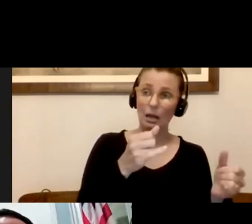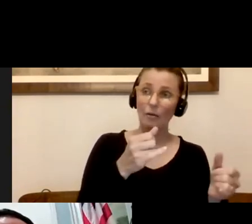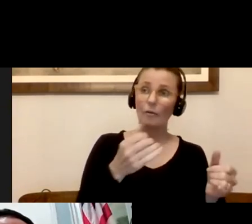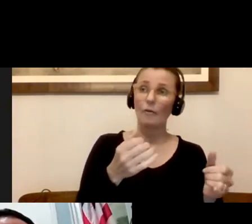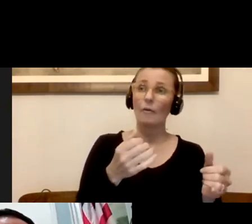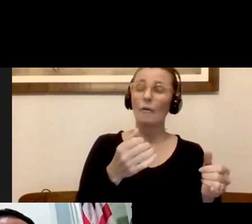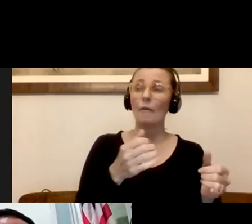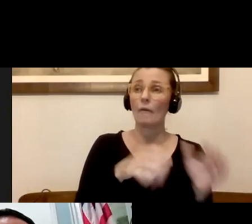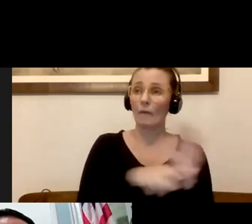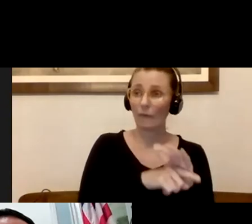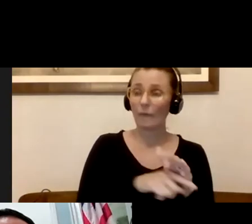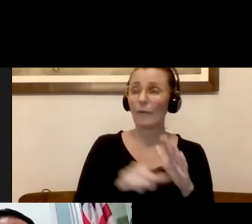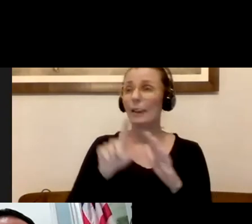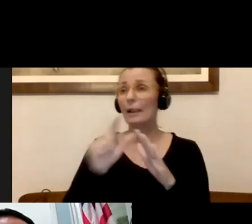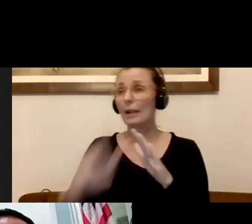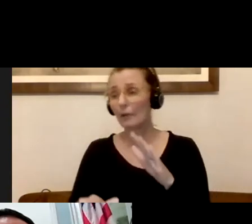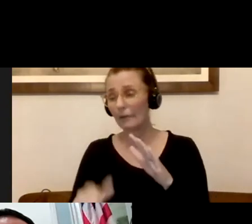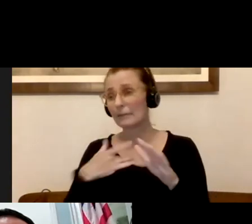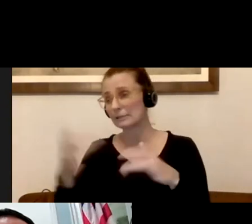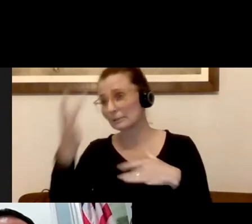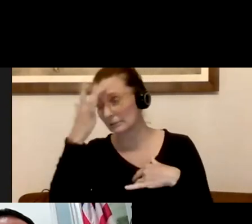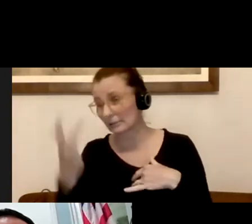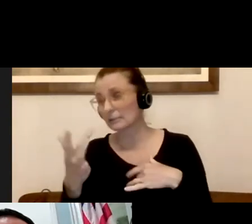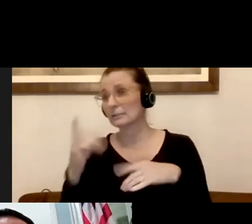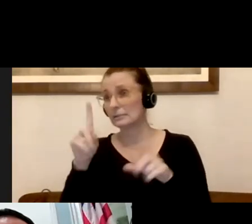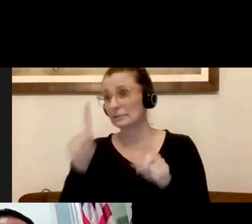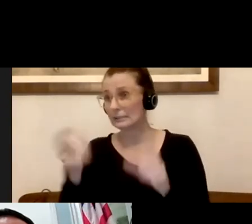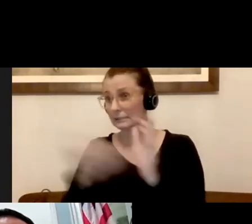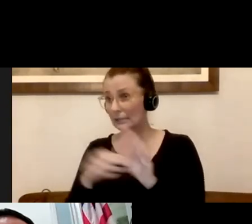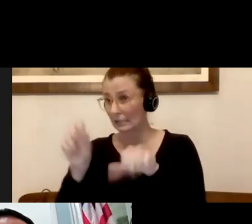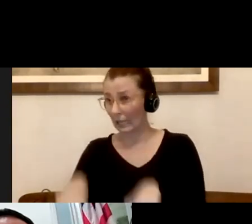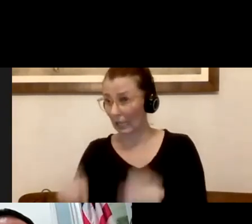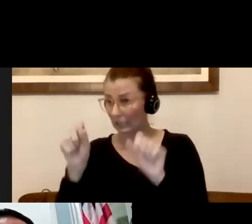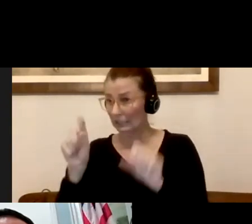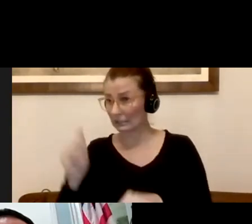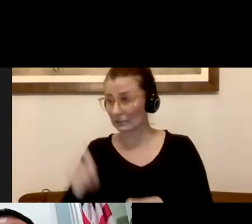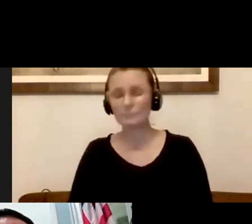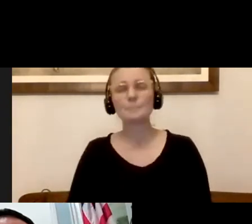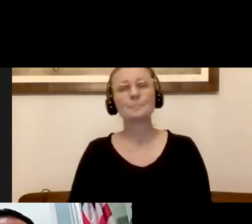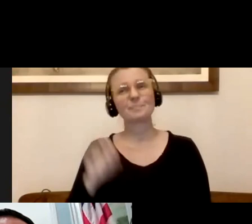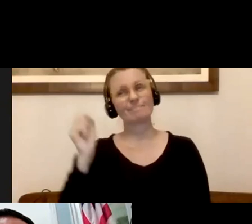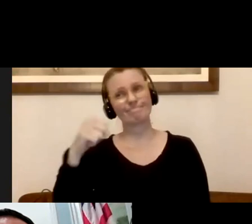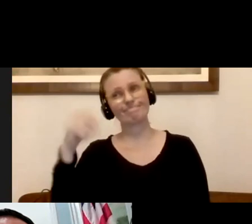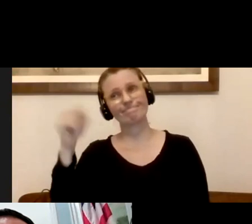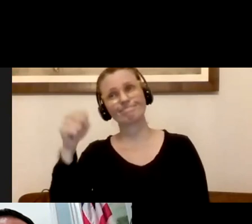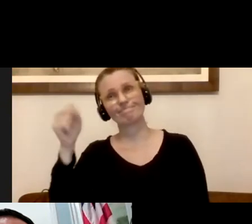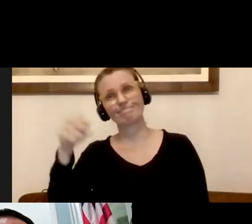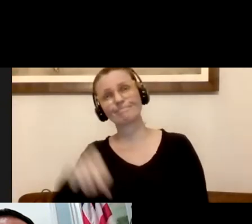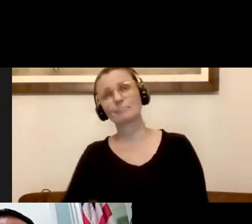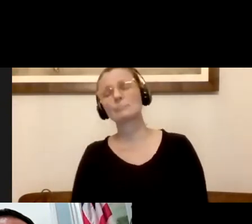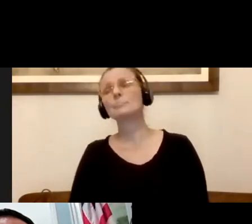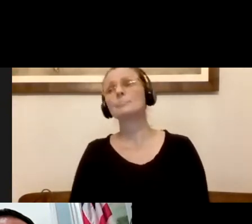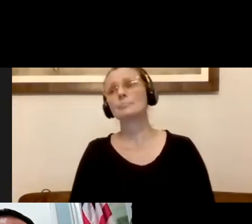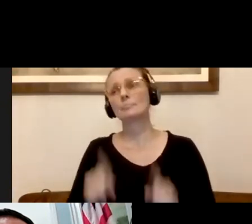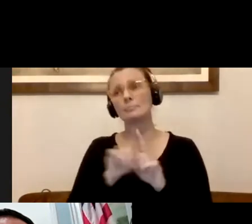Again, this is the idea behind this. If you are starting to feel symptoms and signs and symptoms, yes, you can go get tested, but also contact your primary care